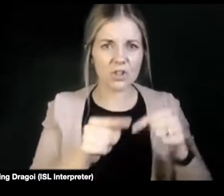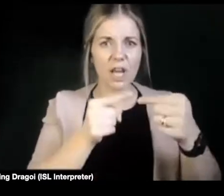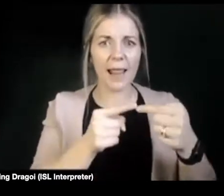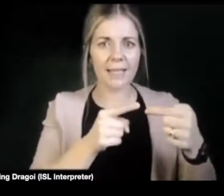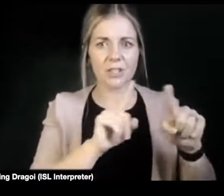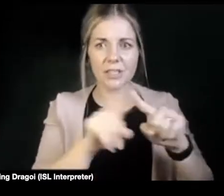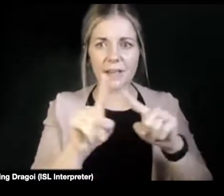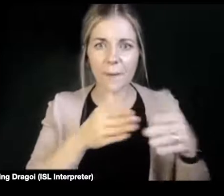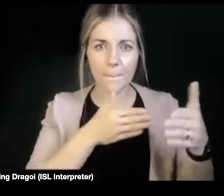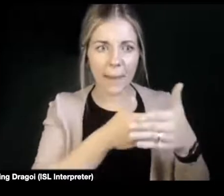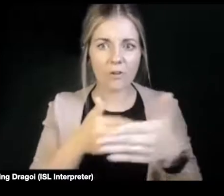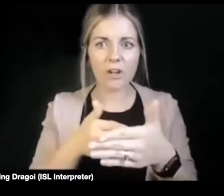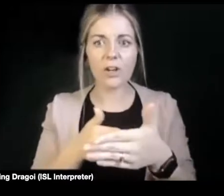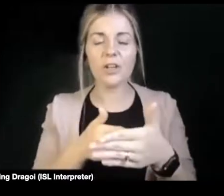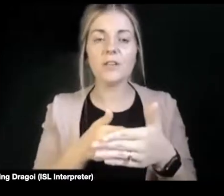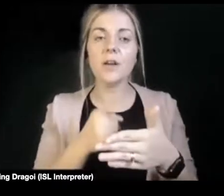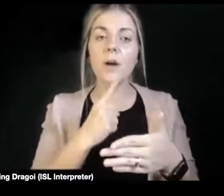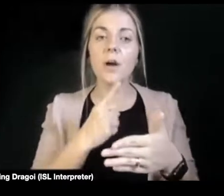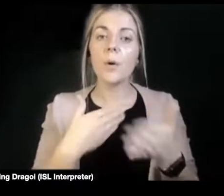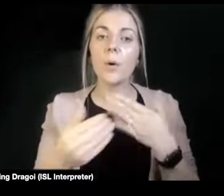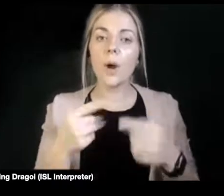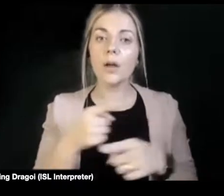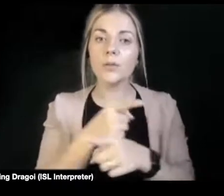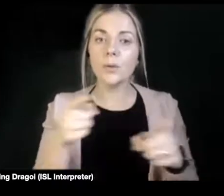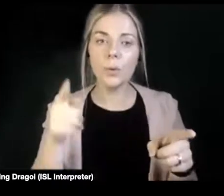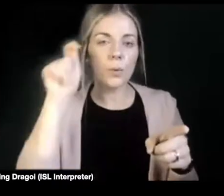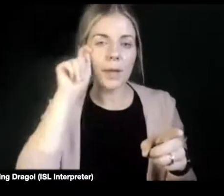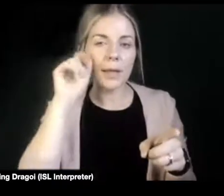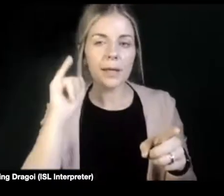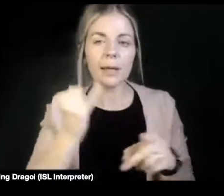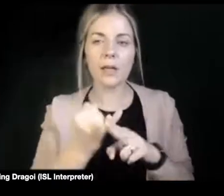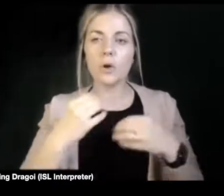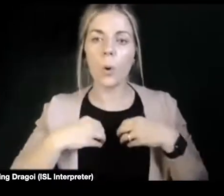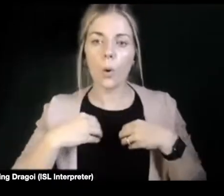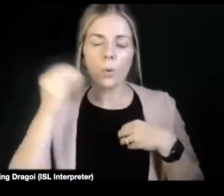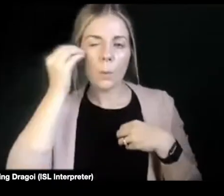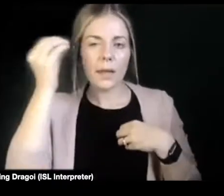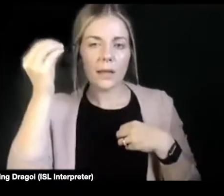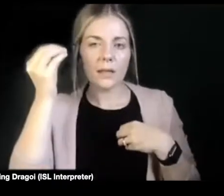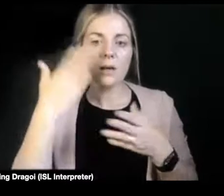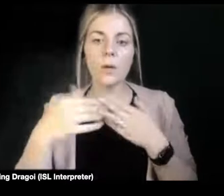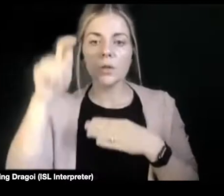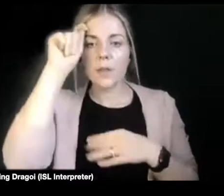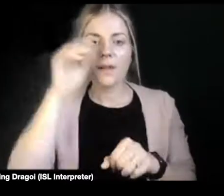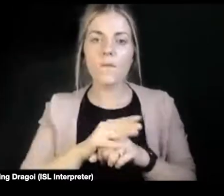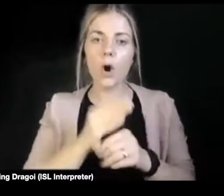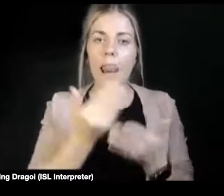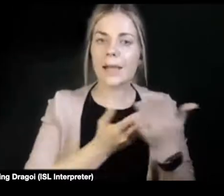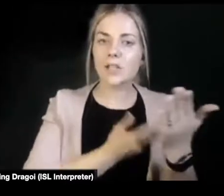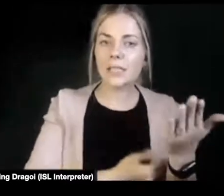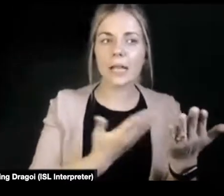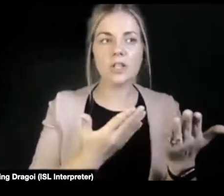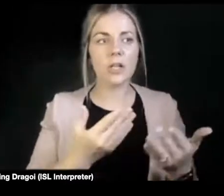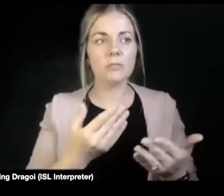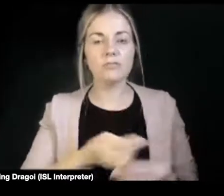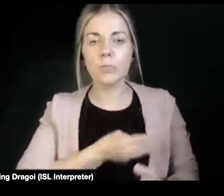the disability barriers to sex politically. What do you, in your opinion, is needed in of legislation, promotion